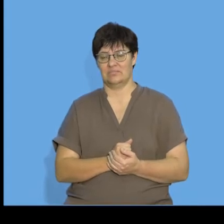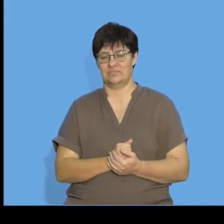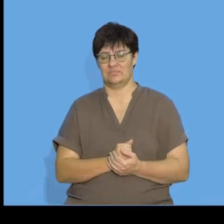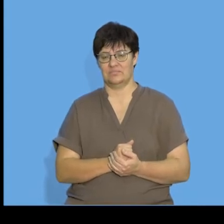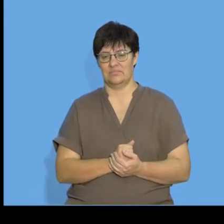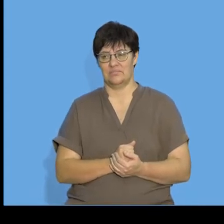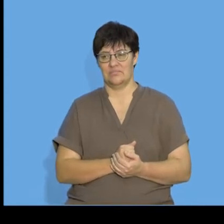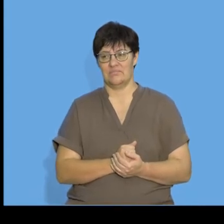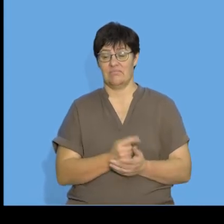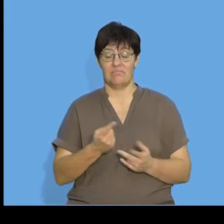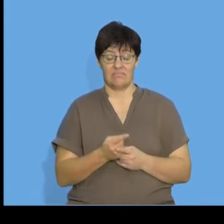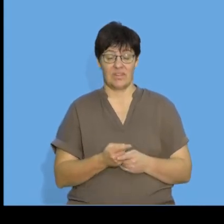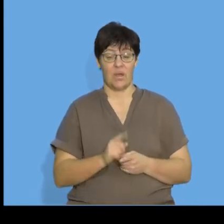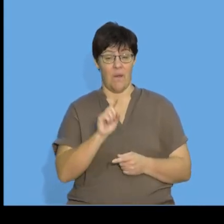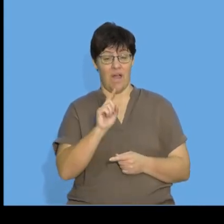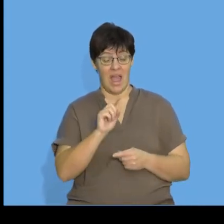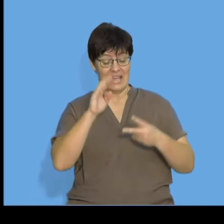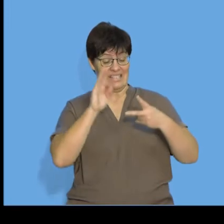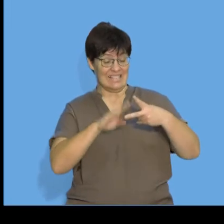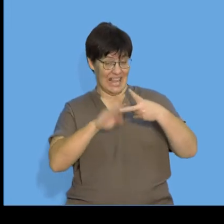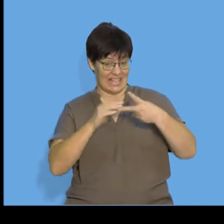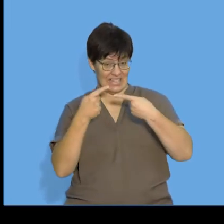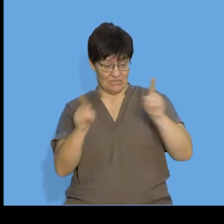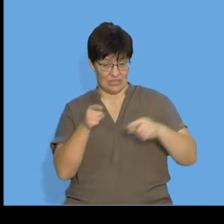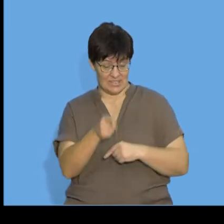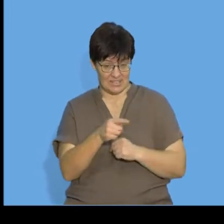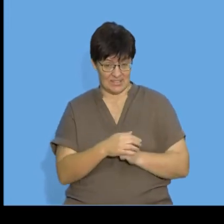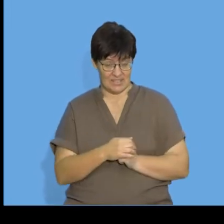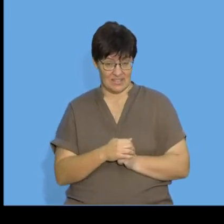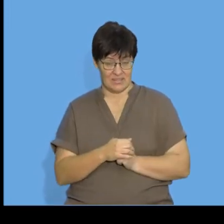So, as the second differences